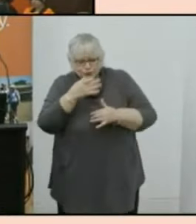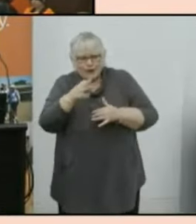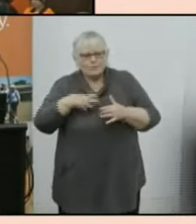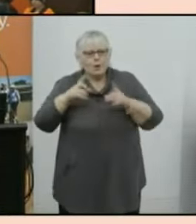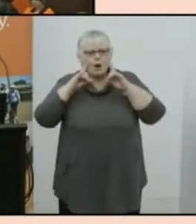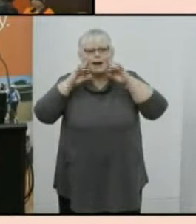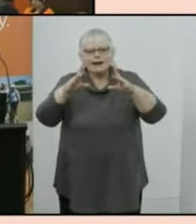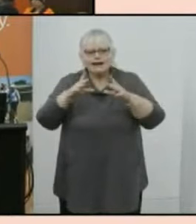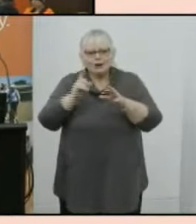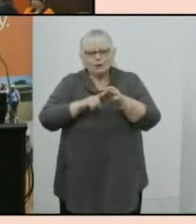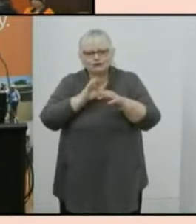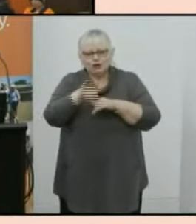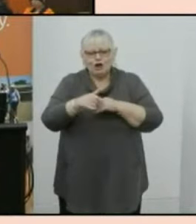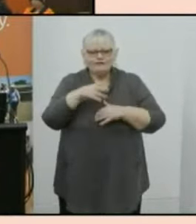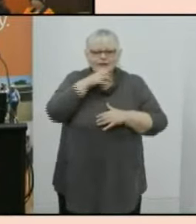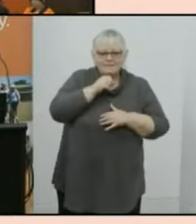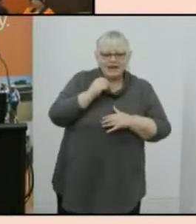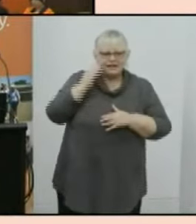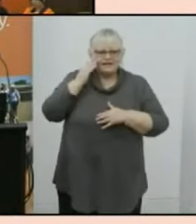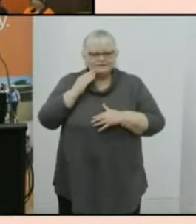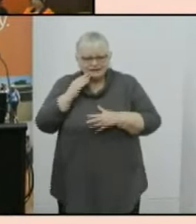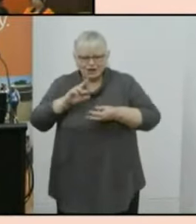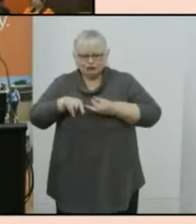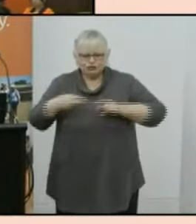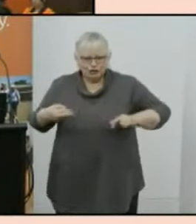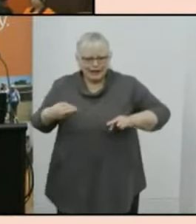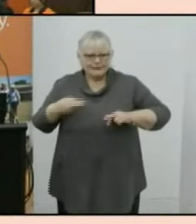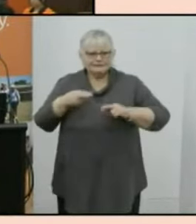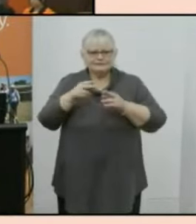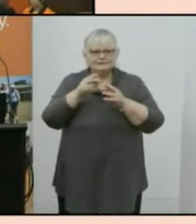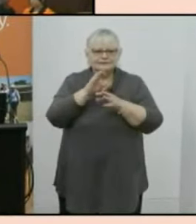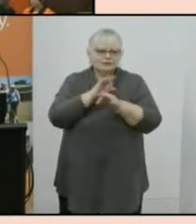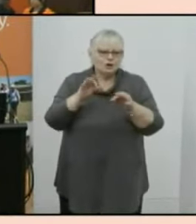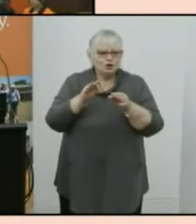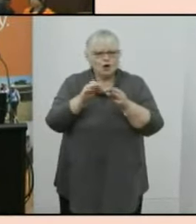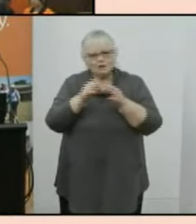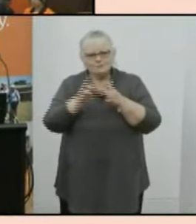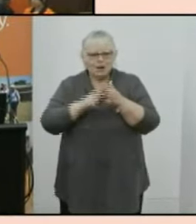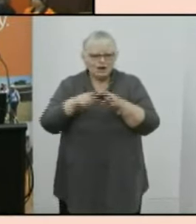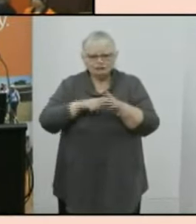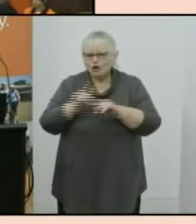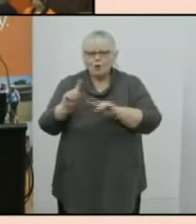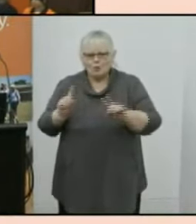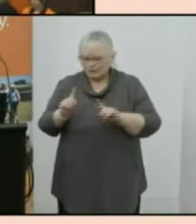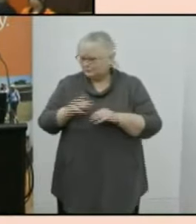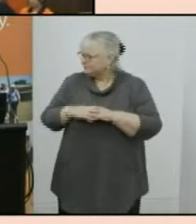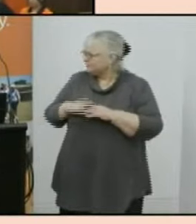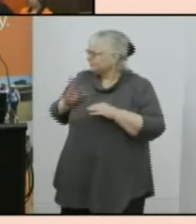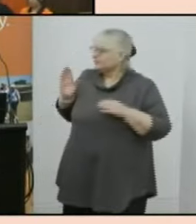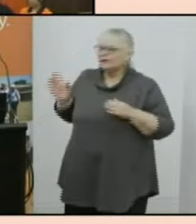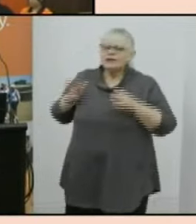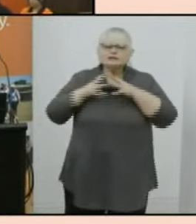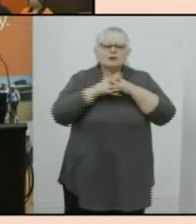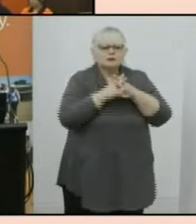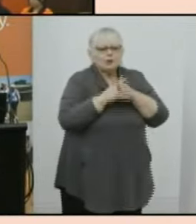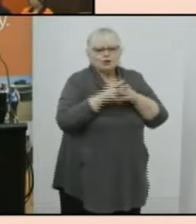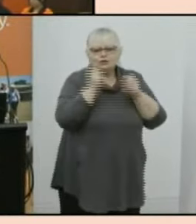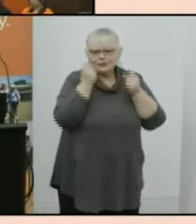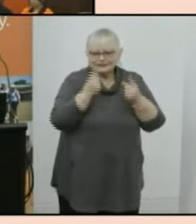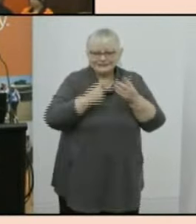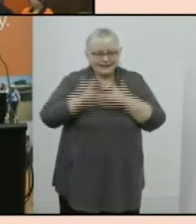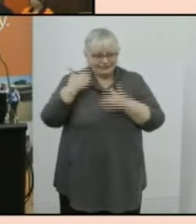response to that kind of commentary sure so the it's worth understanding the it's worth understanding the